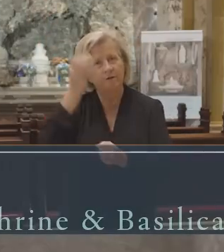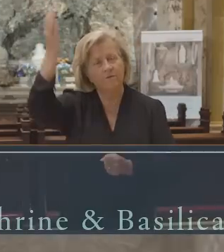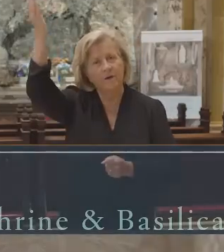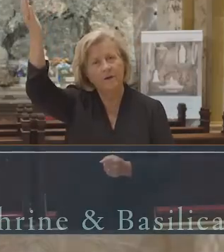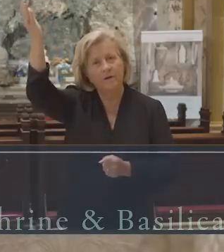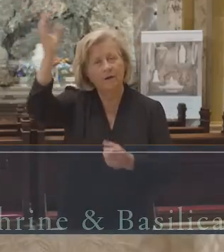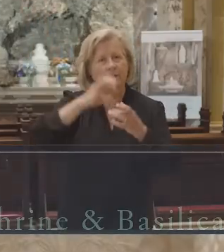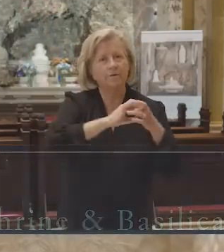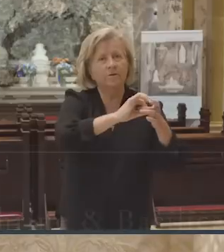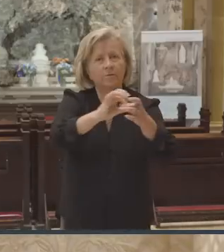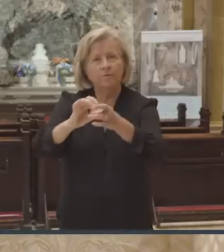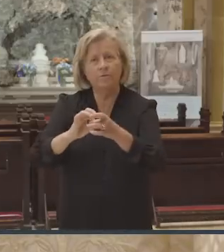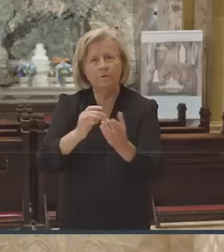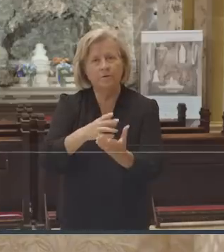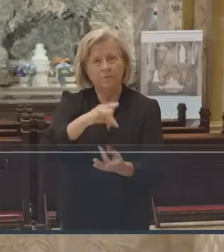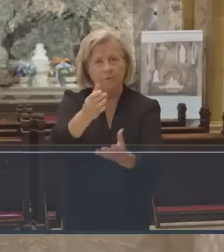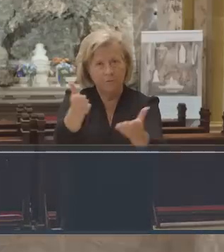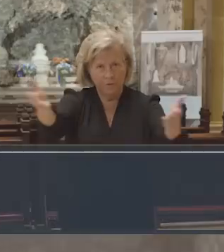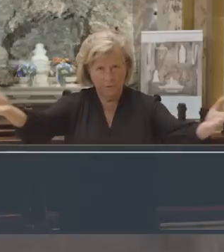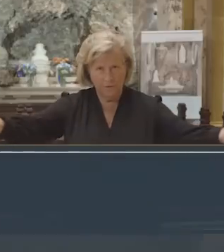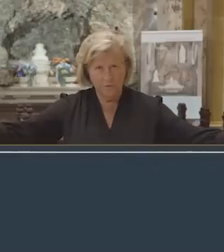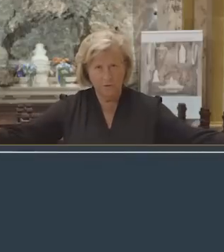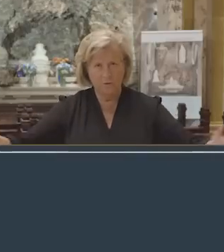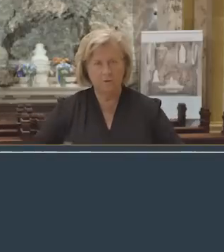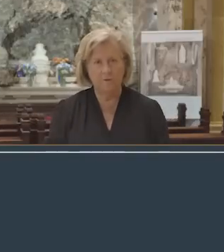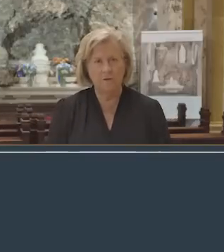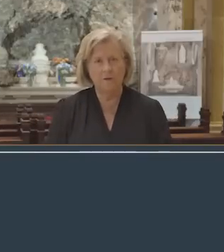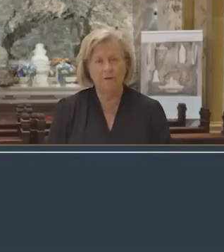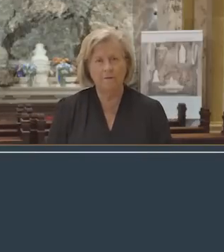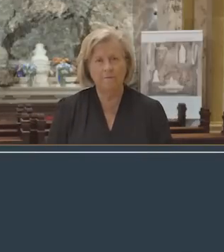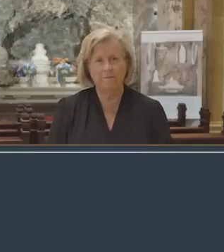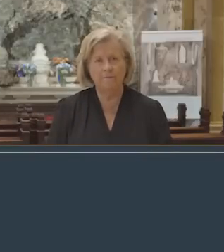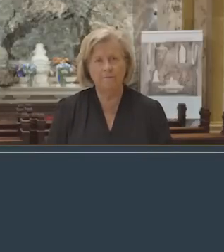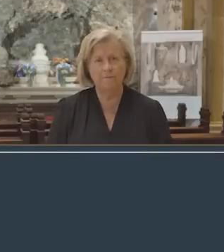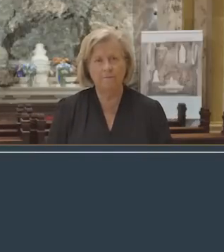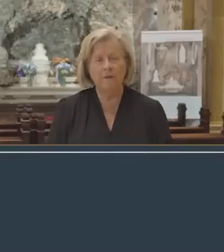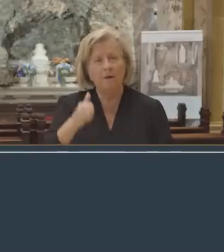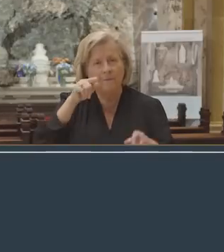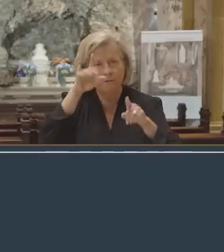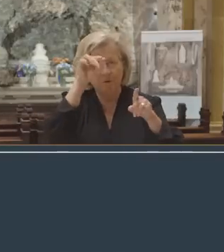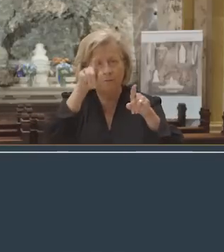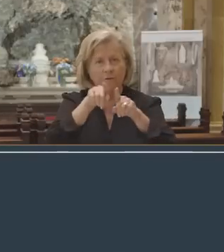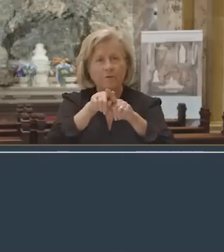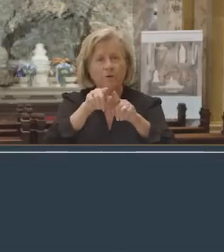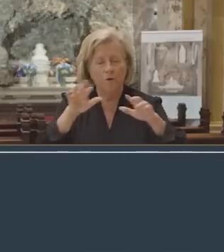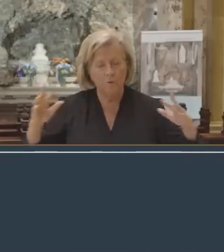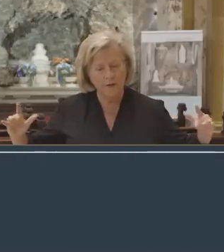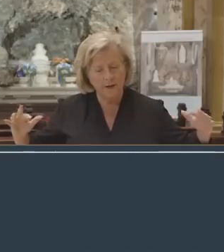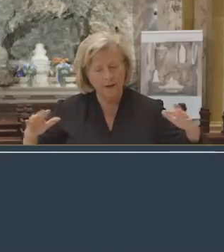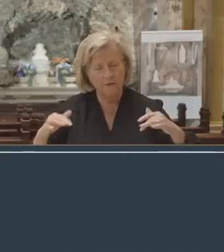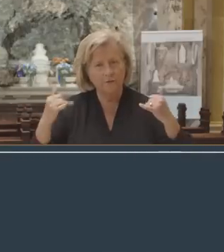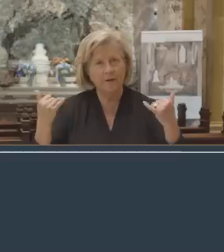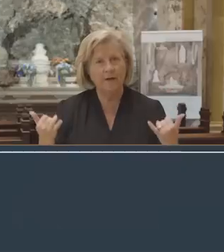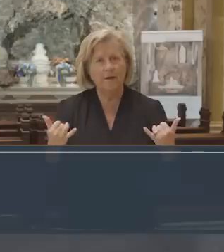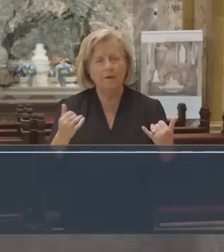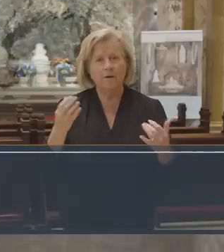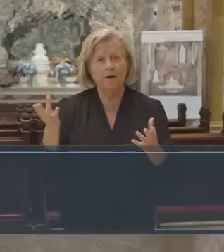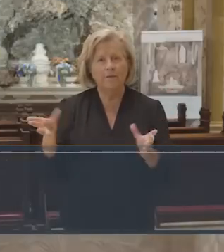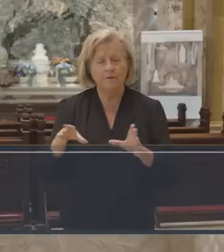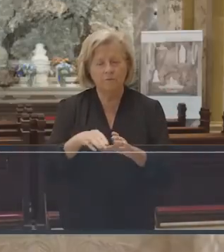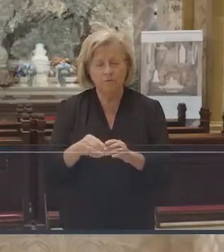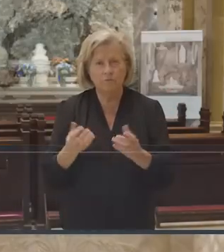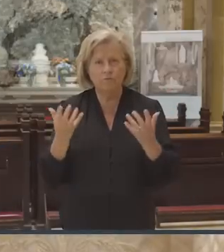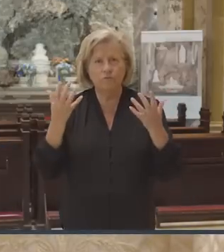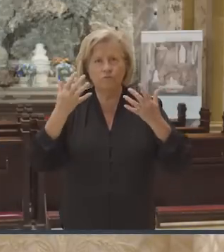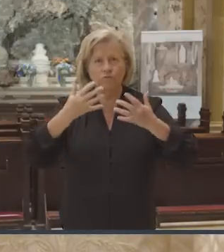and the communion of the Holy Spirit be with you all. And with your spirit. My sisters and brothers, we gather now on the solemnity of our Lord